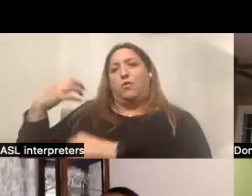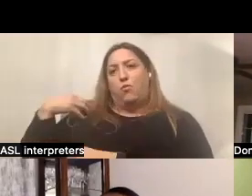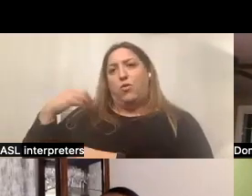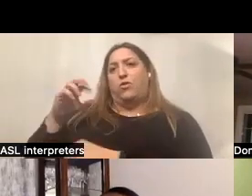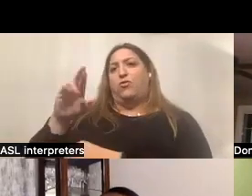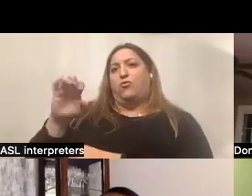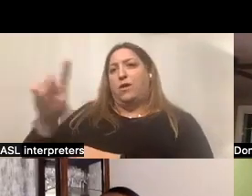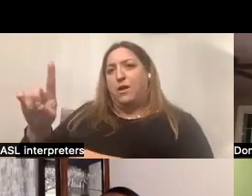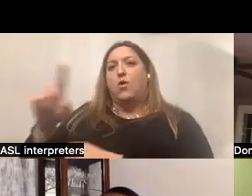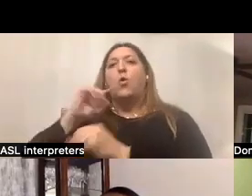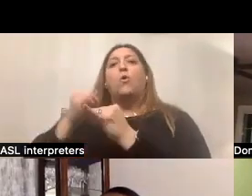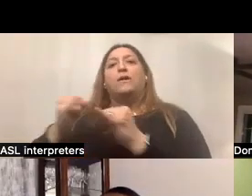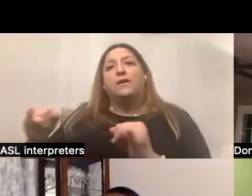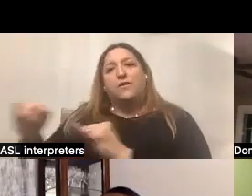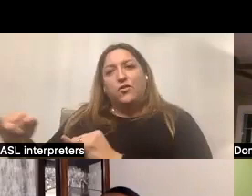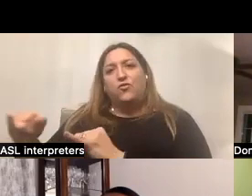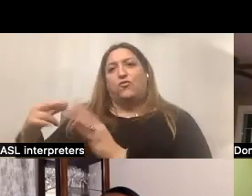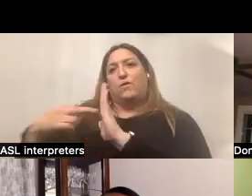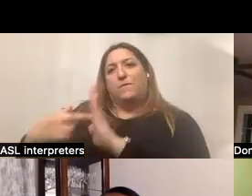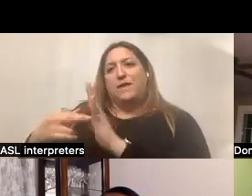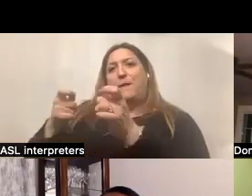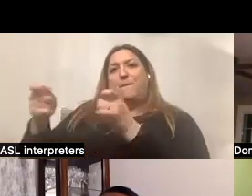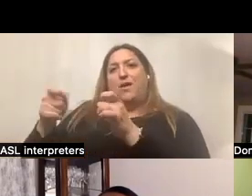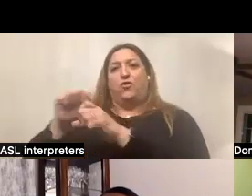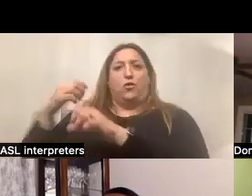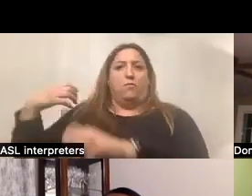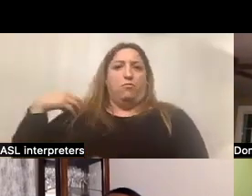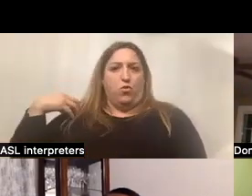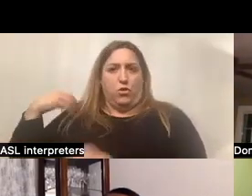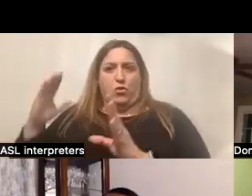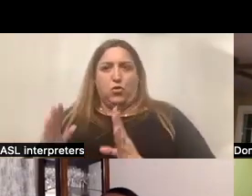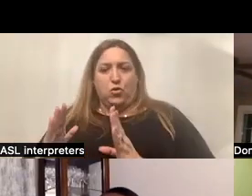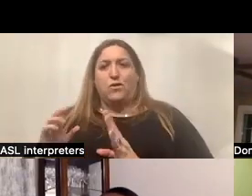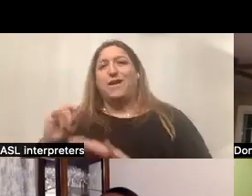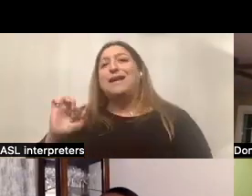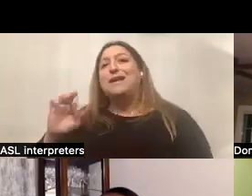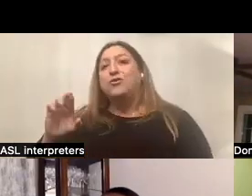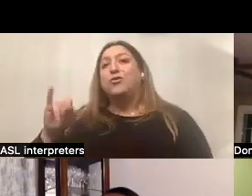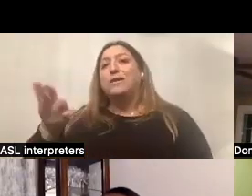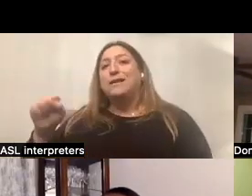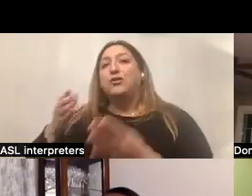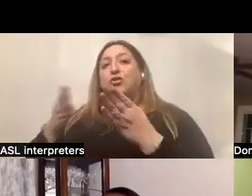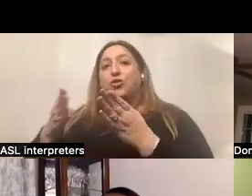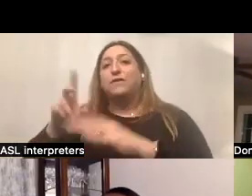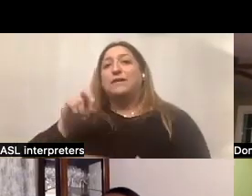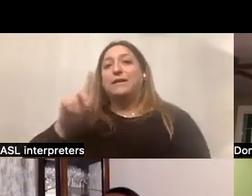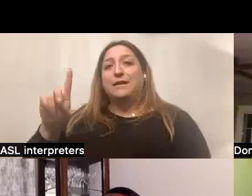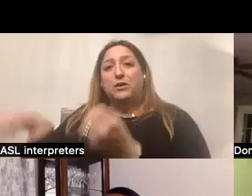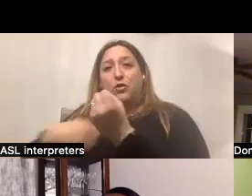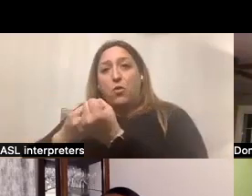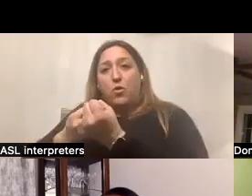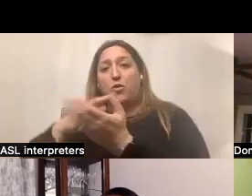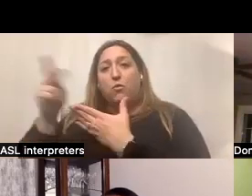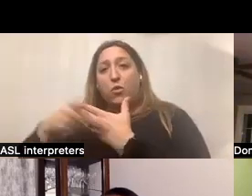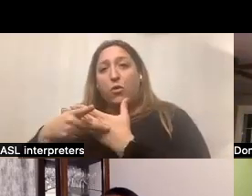or their representative is the managing employer. Easterseals services, the DDD supports program